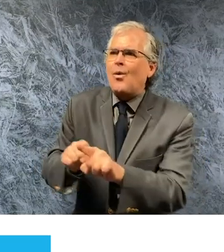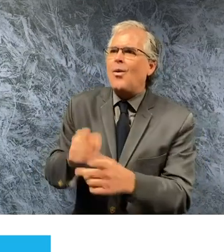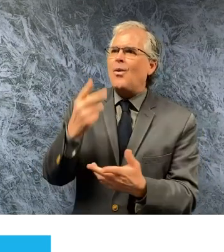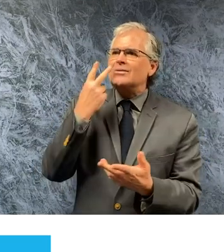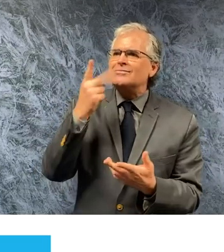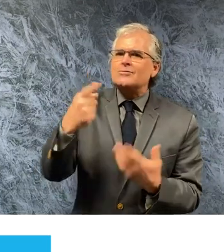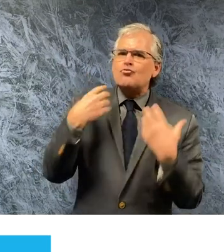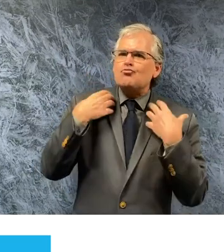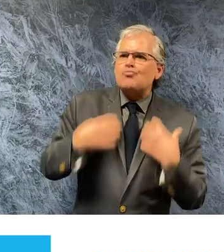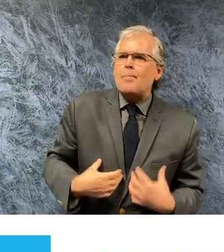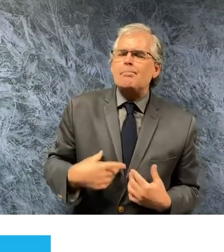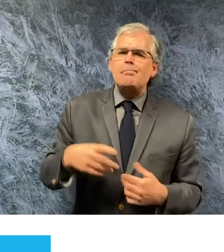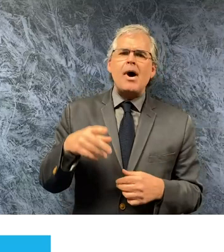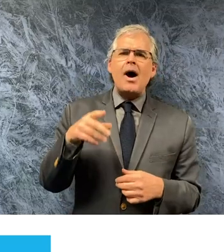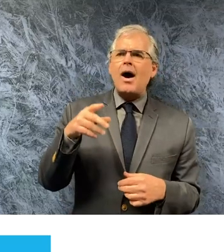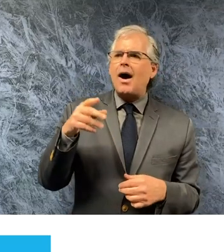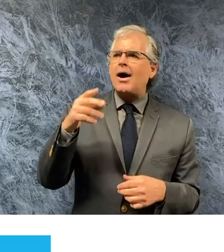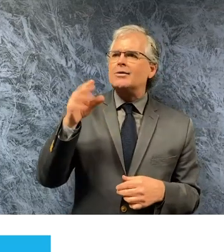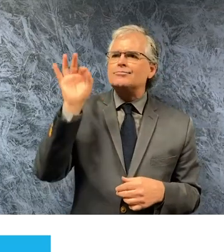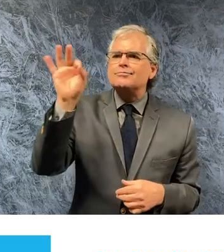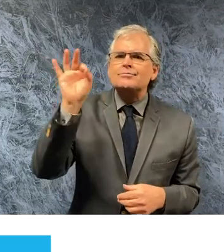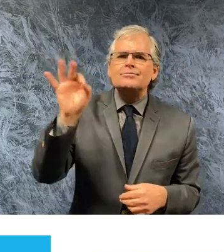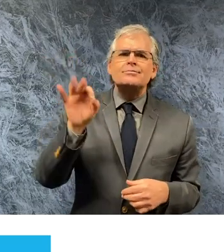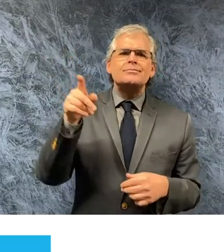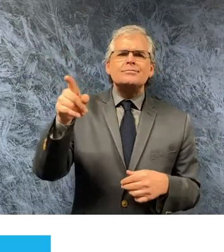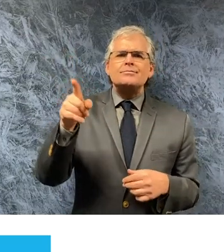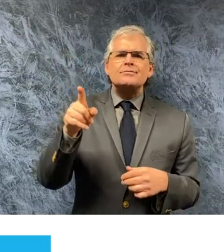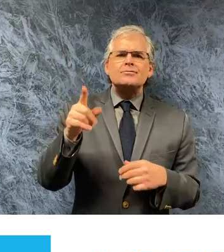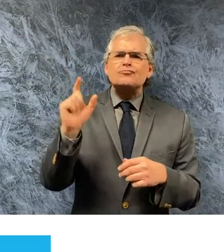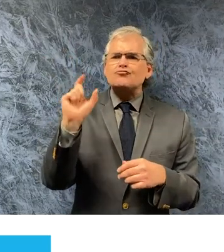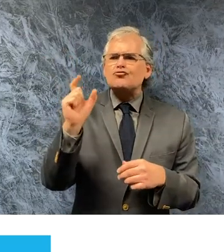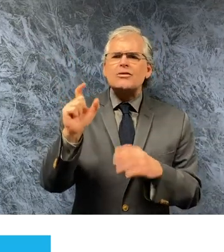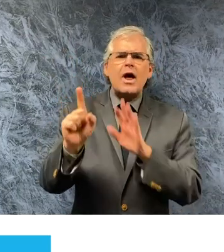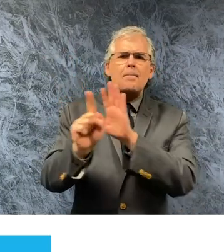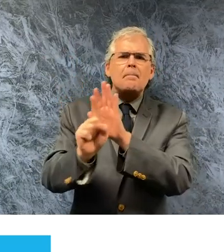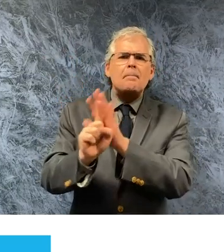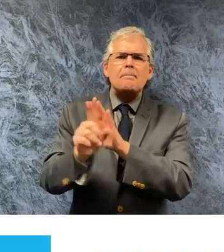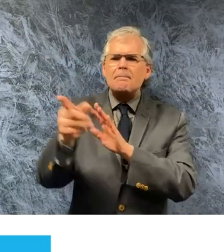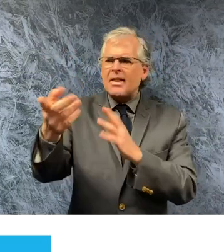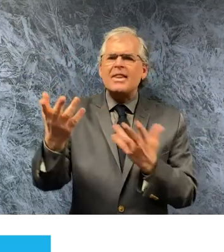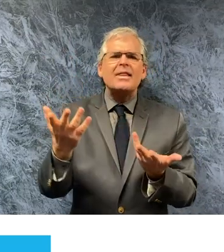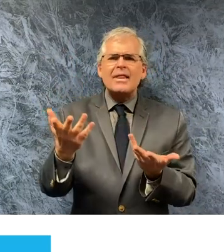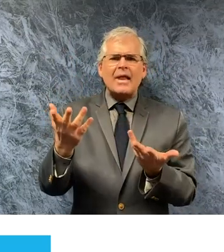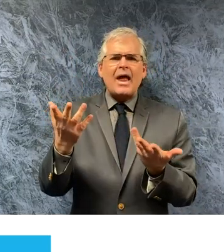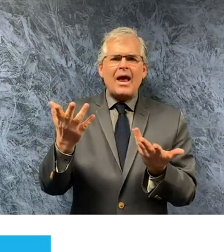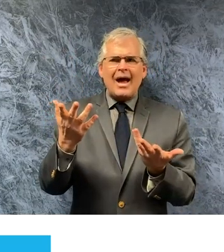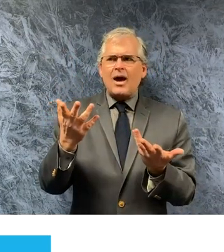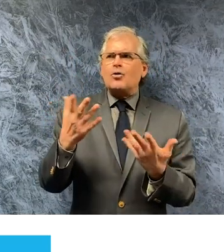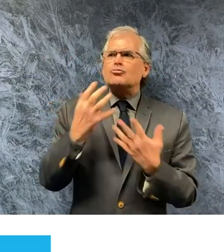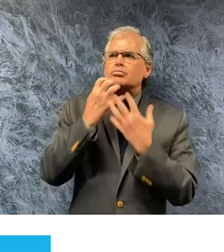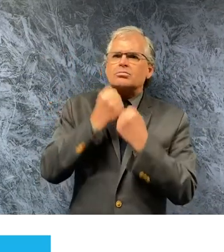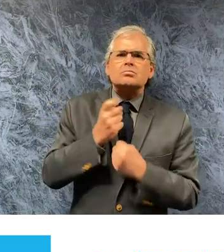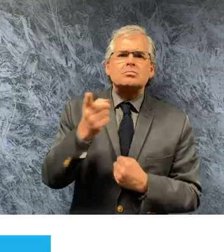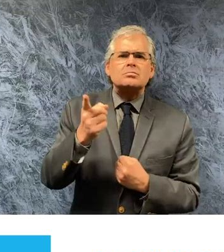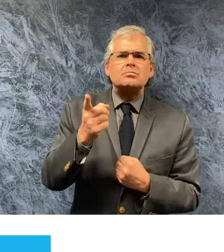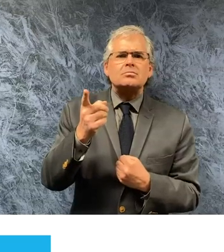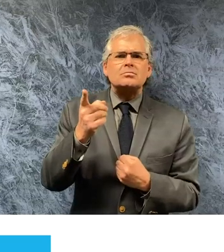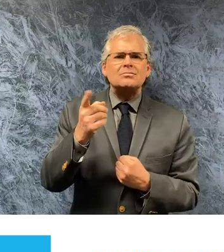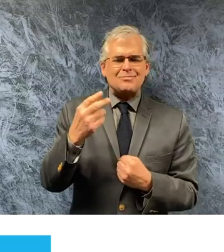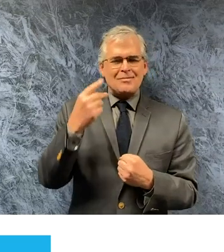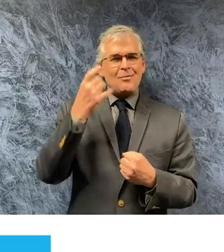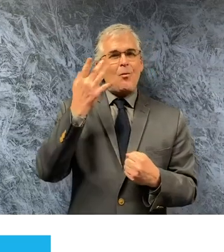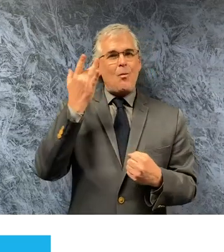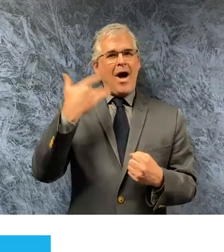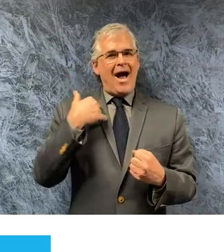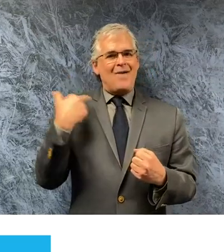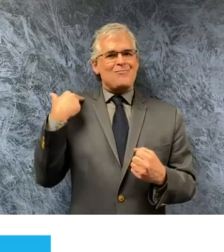or other religious leader being surrounded by a community of spiritual followers religious services are designed to pull people together